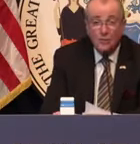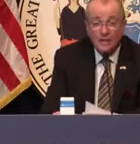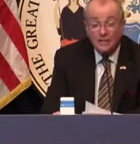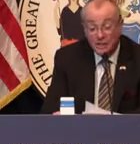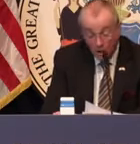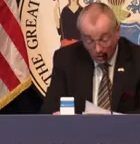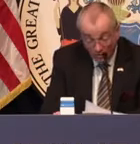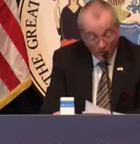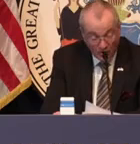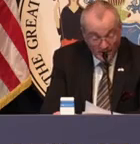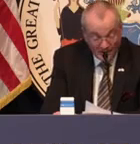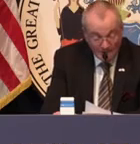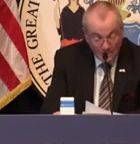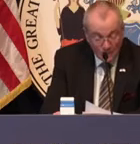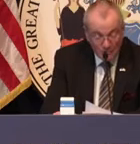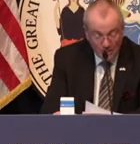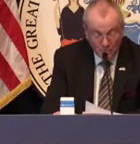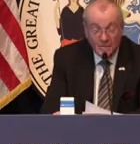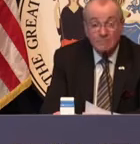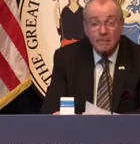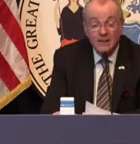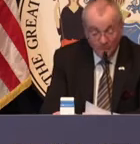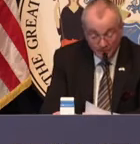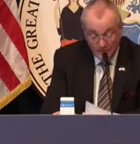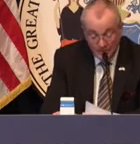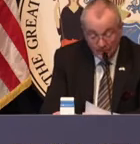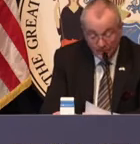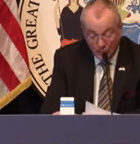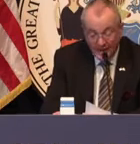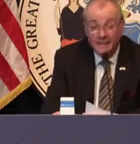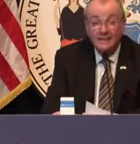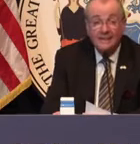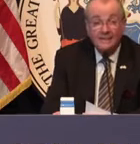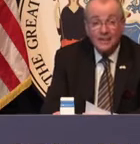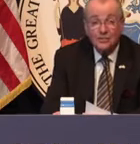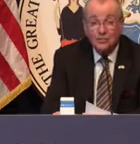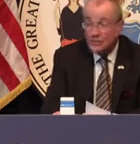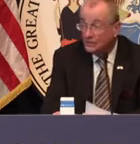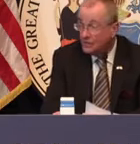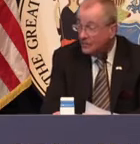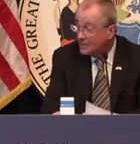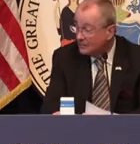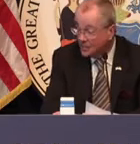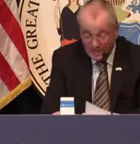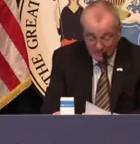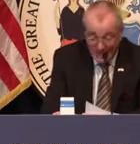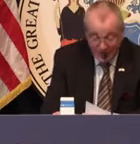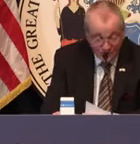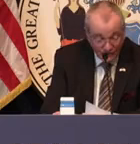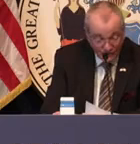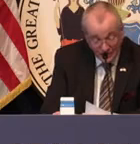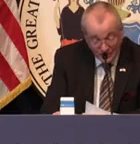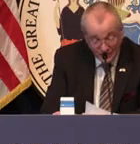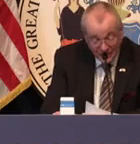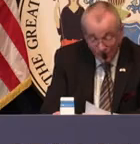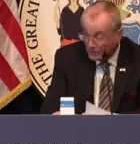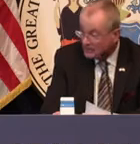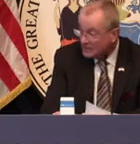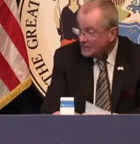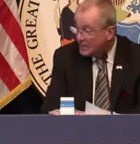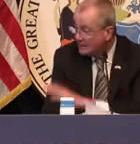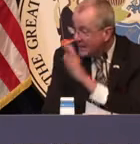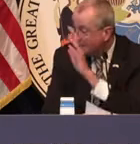move in the right direction overall, and we must remain mindful that because of the way test results come in, Judy, in batches, et cetera,